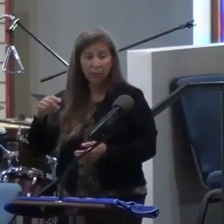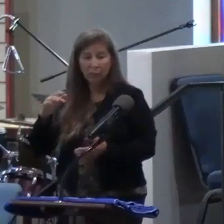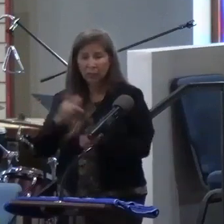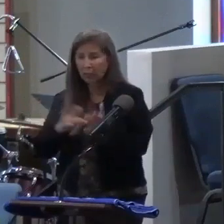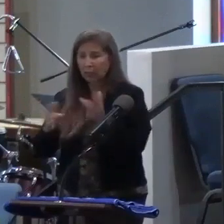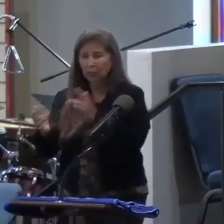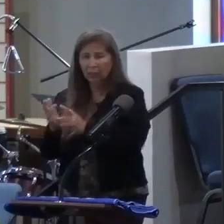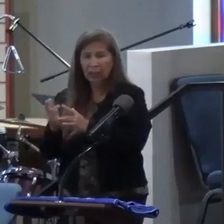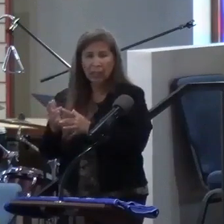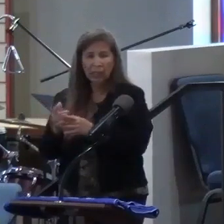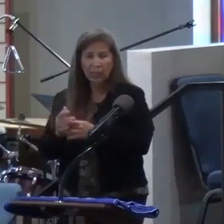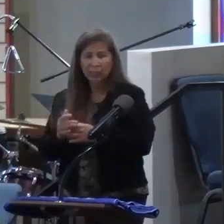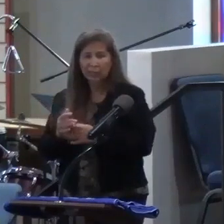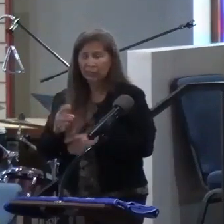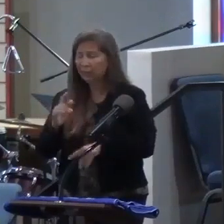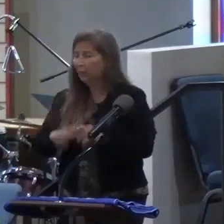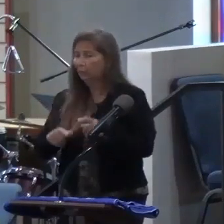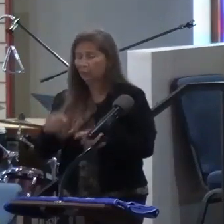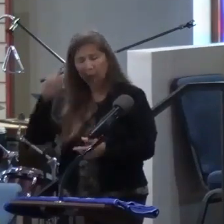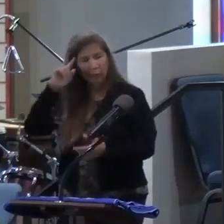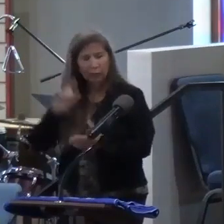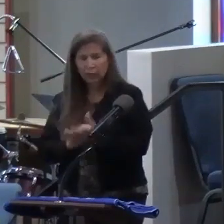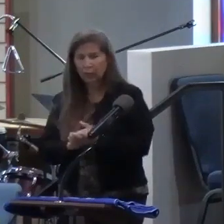touch the hole in his side, I just can't believe it.